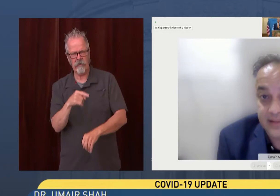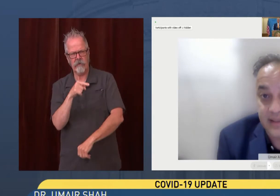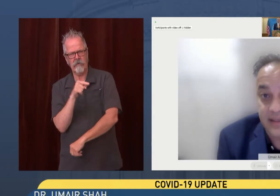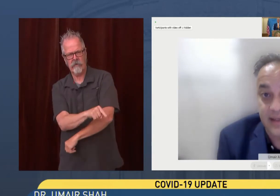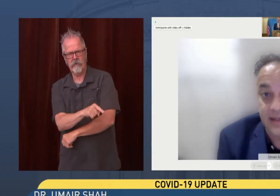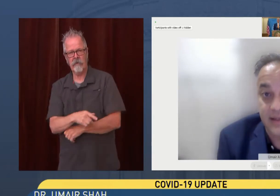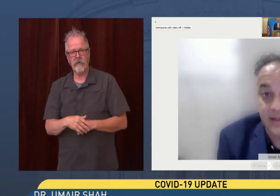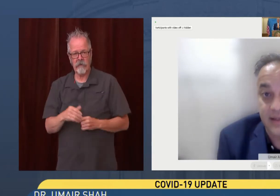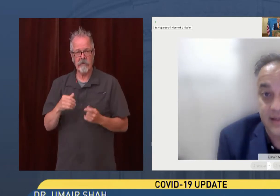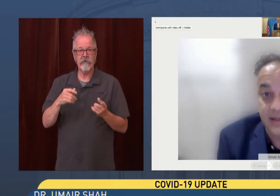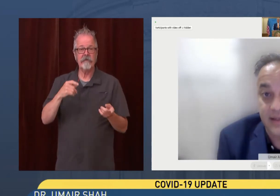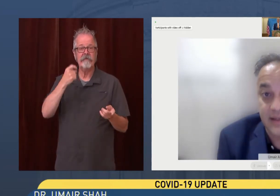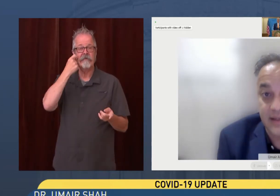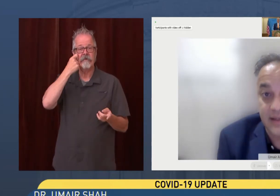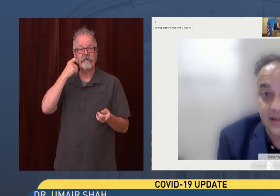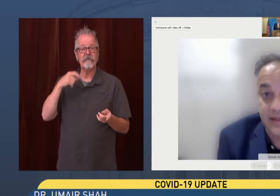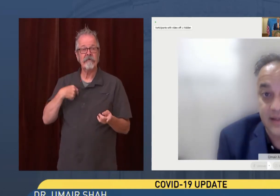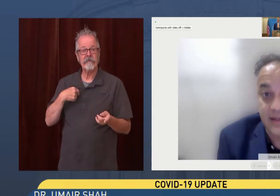transmission across our